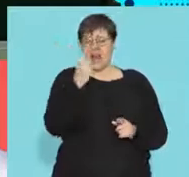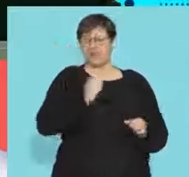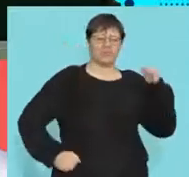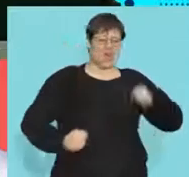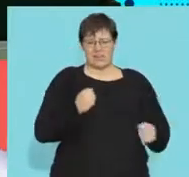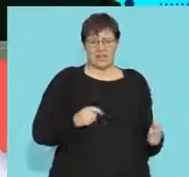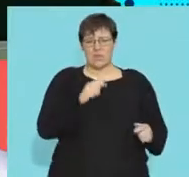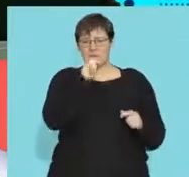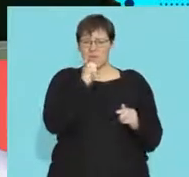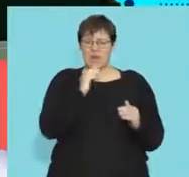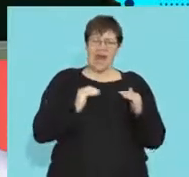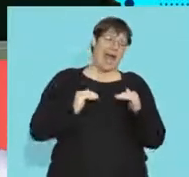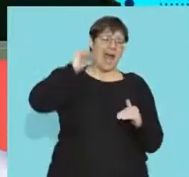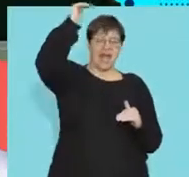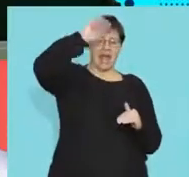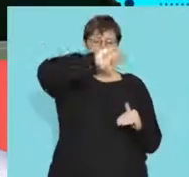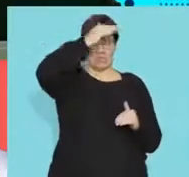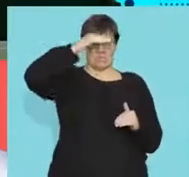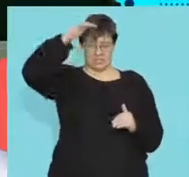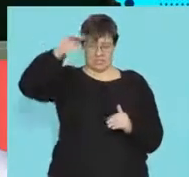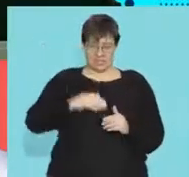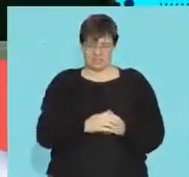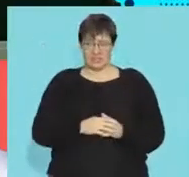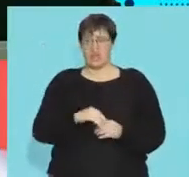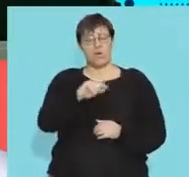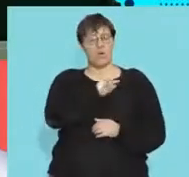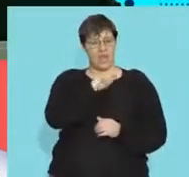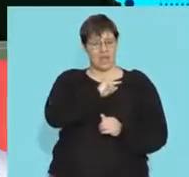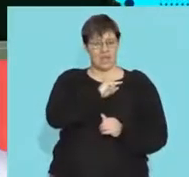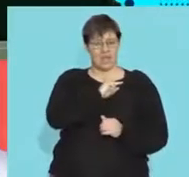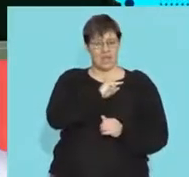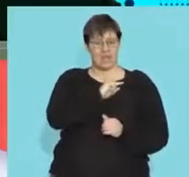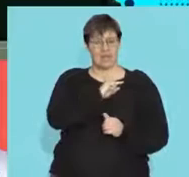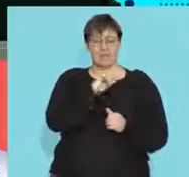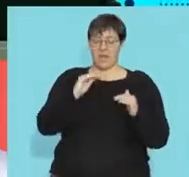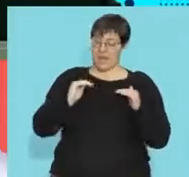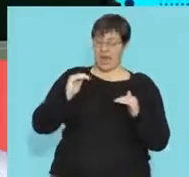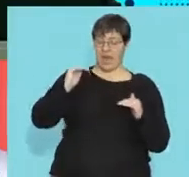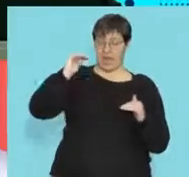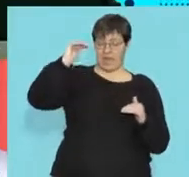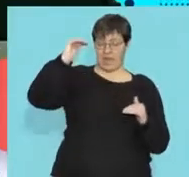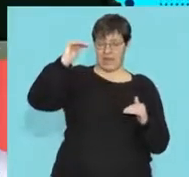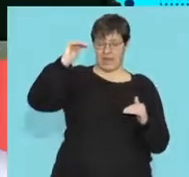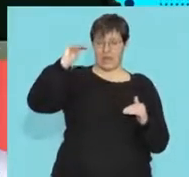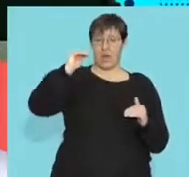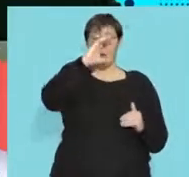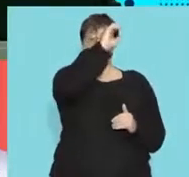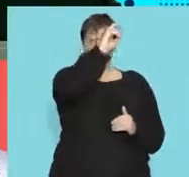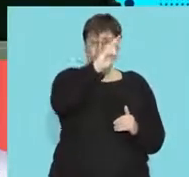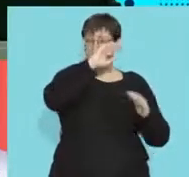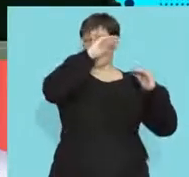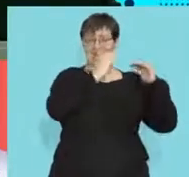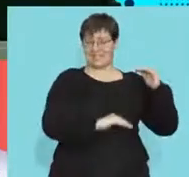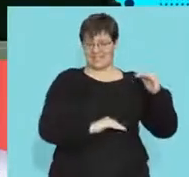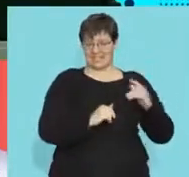distance athletes train very high up in the mountain and the reason is is that the higher you go there's lex